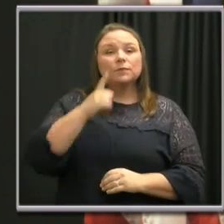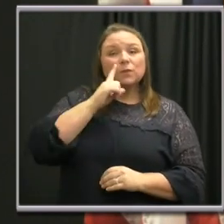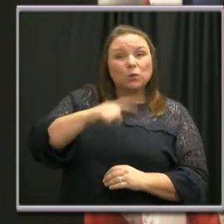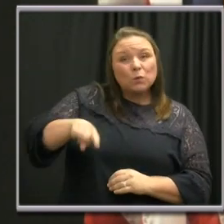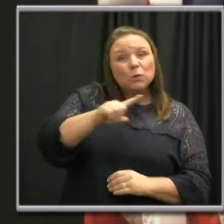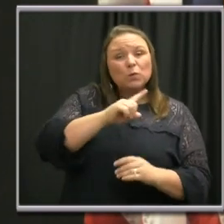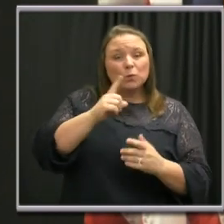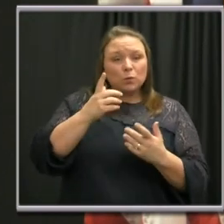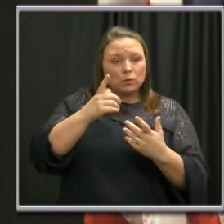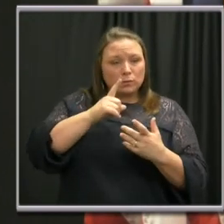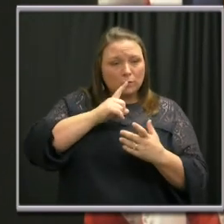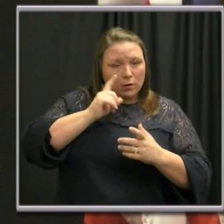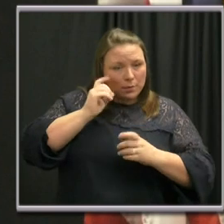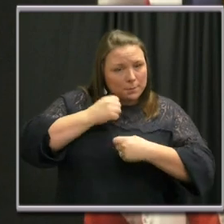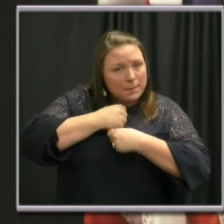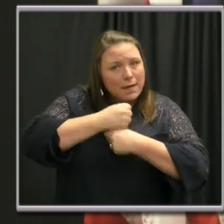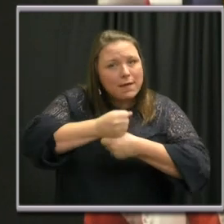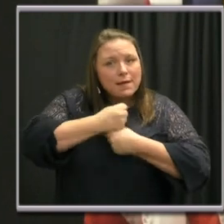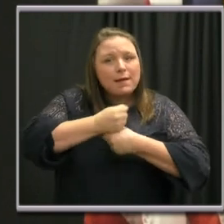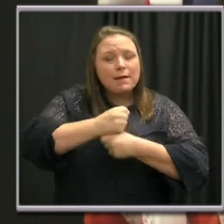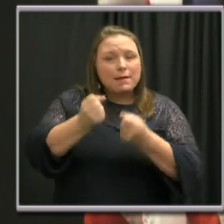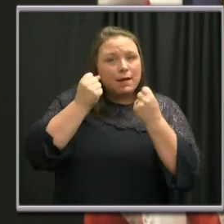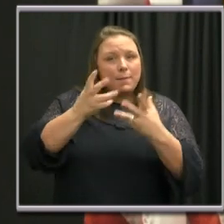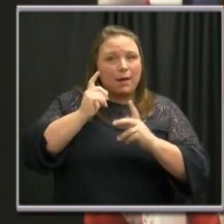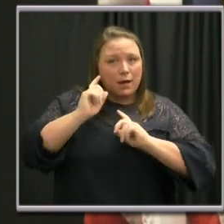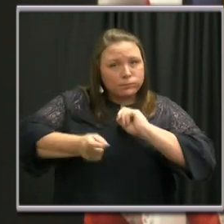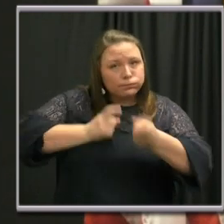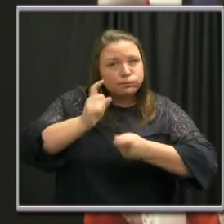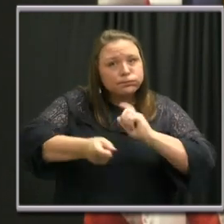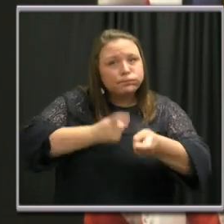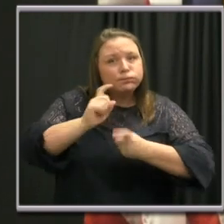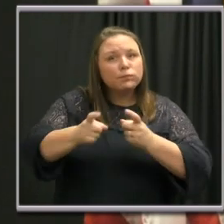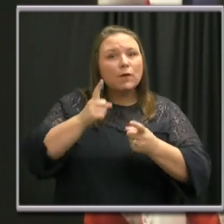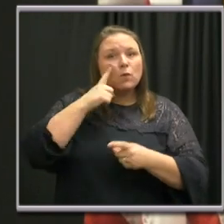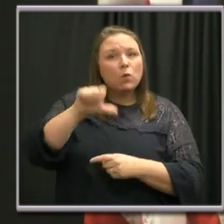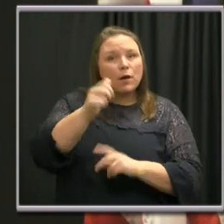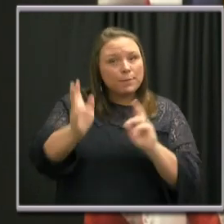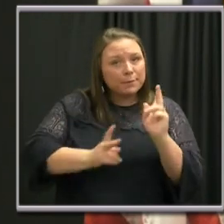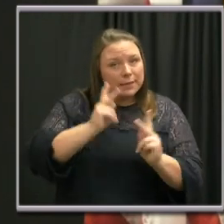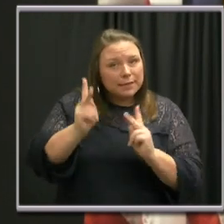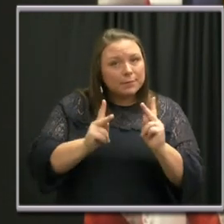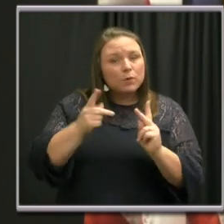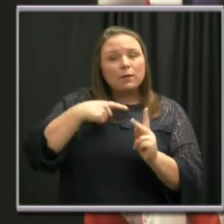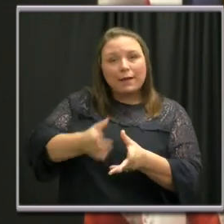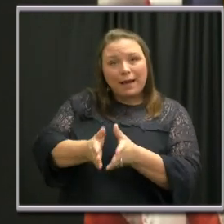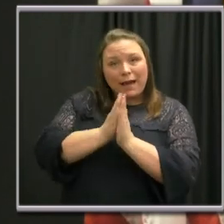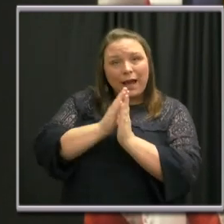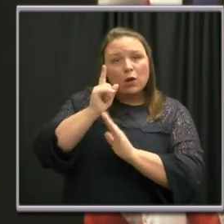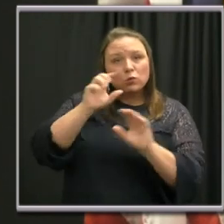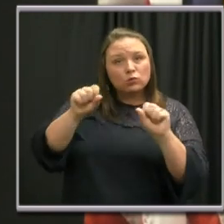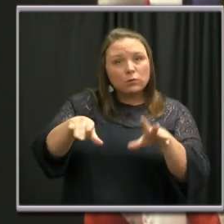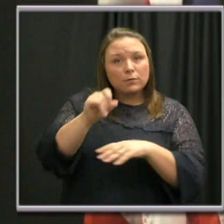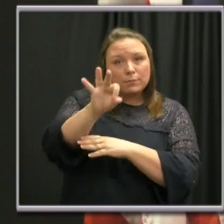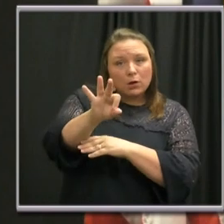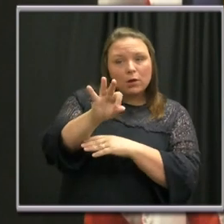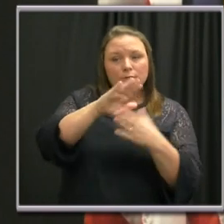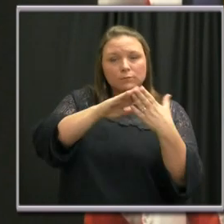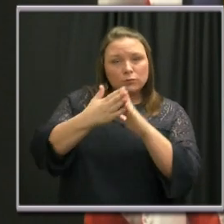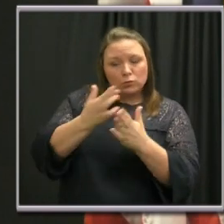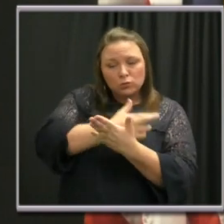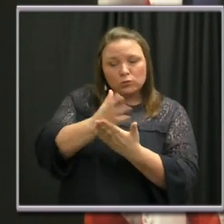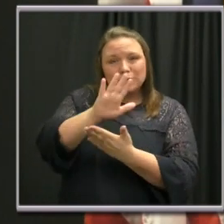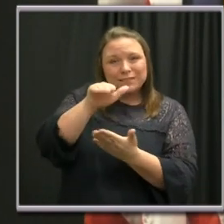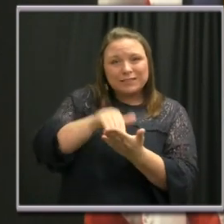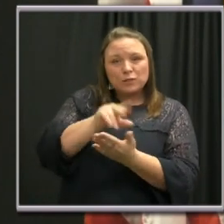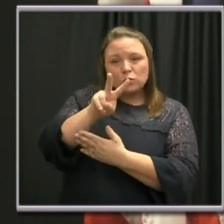are generously making face masks to donate to others, we ask that you drop them off at the Community Resource